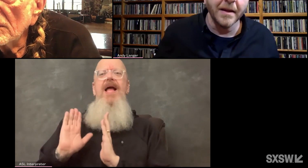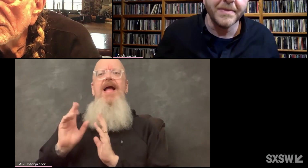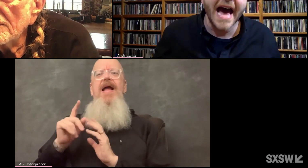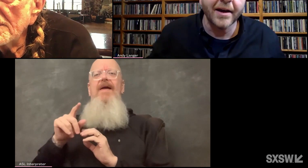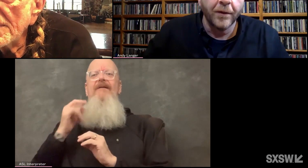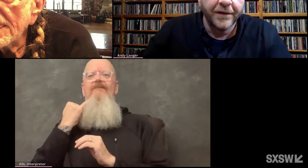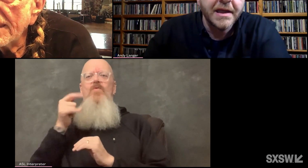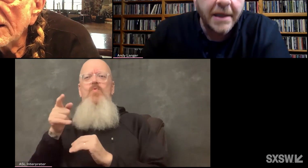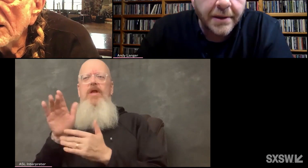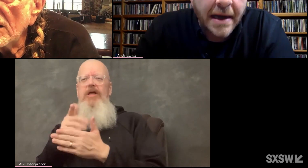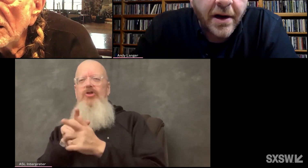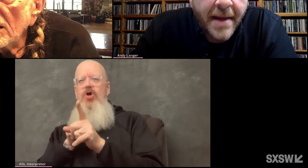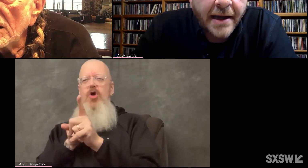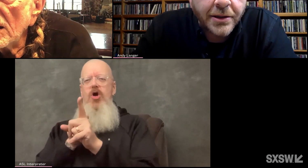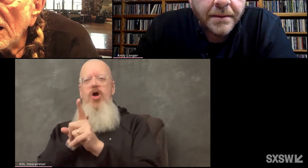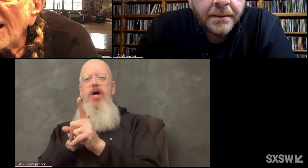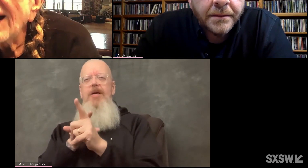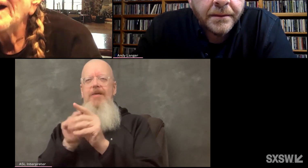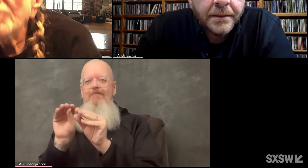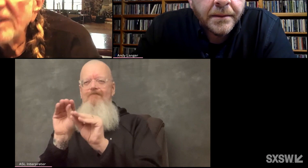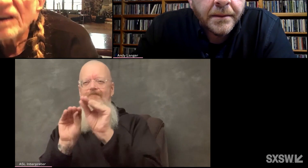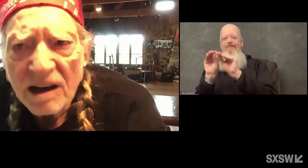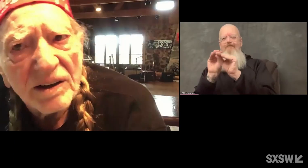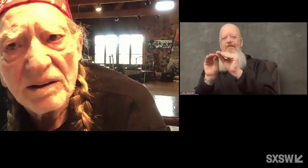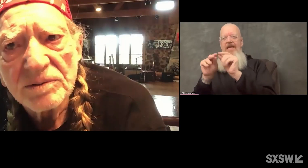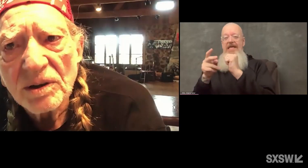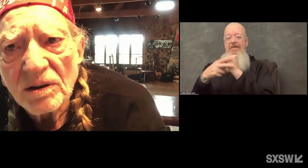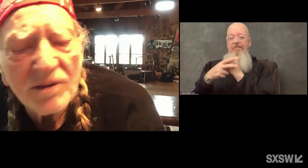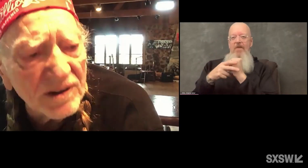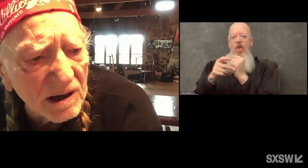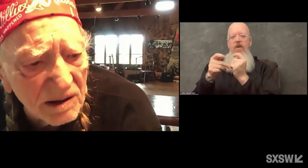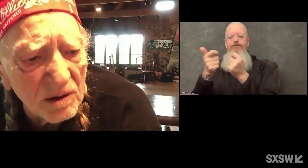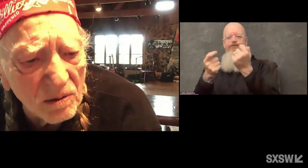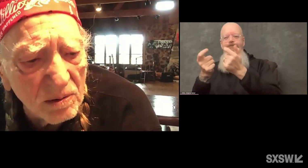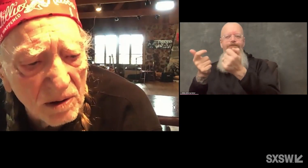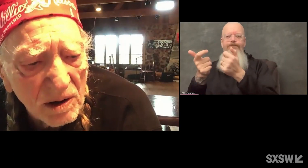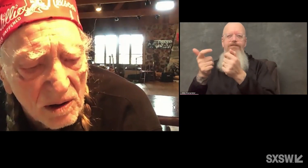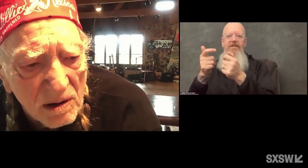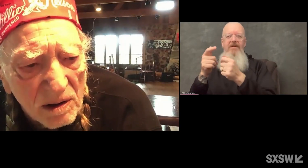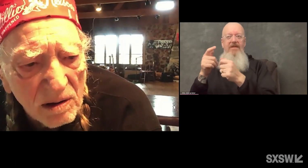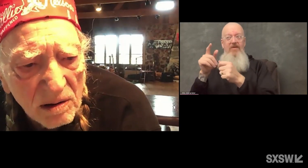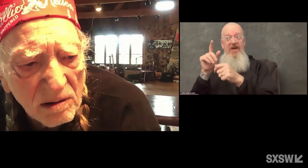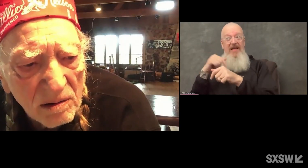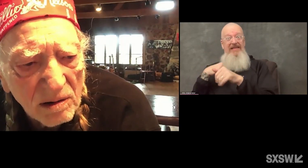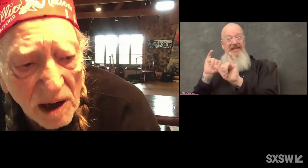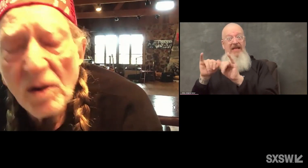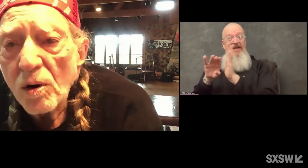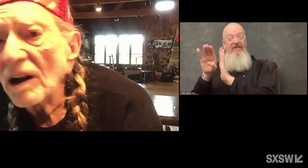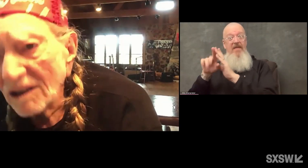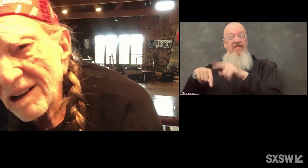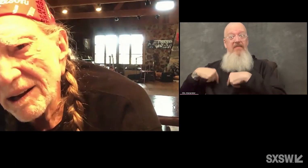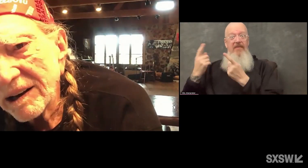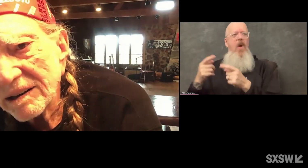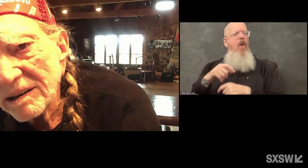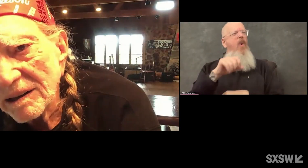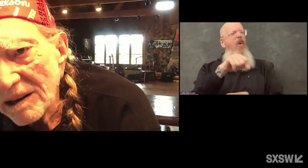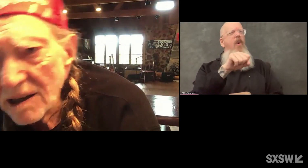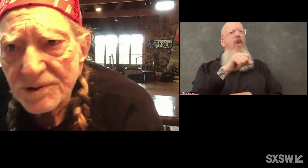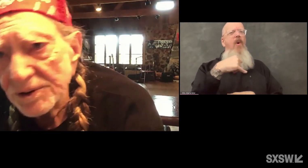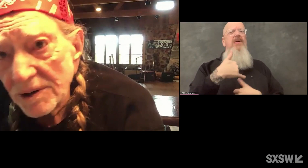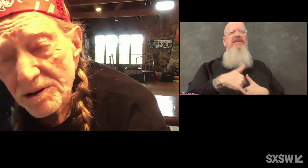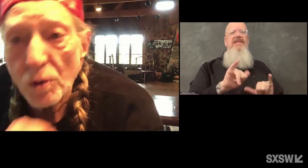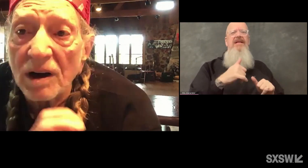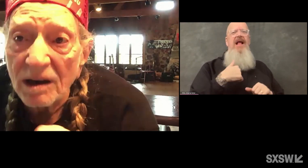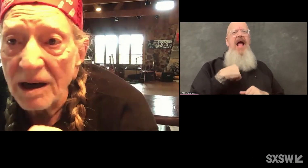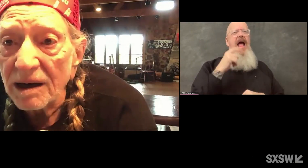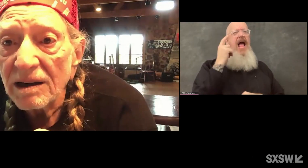you've developed that over the years, I would imagine. I think I have, you know. I think I know, I know what I like and